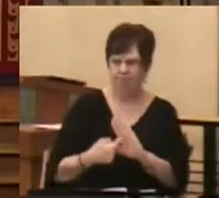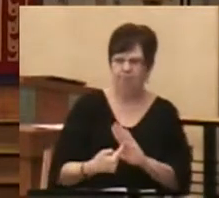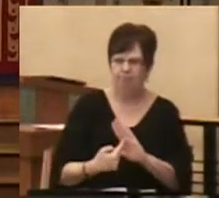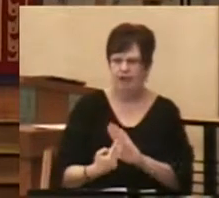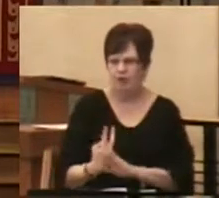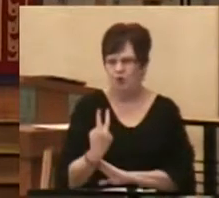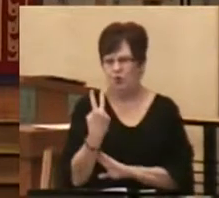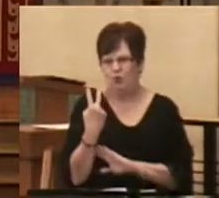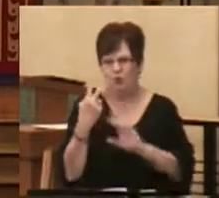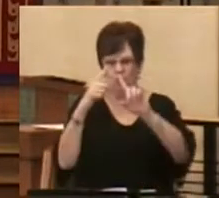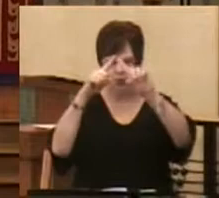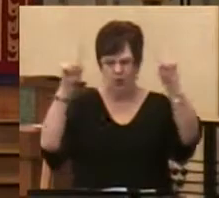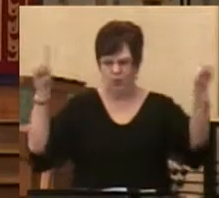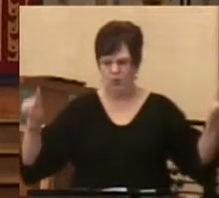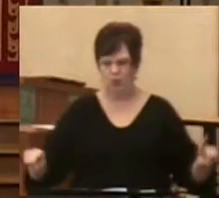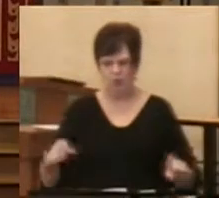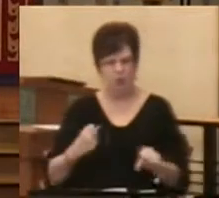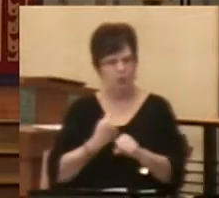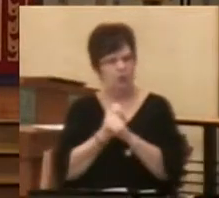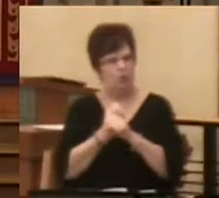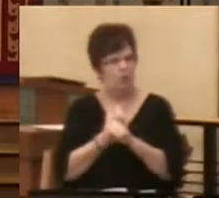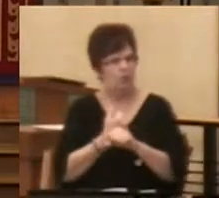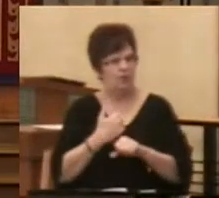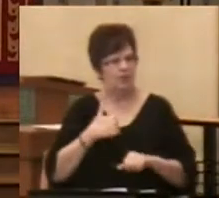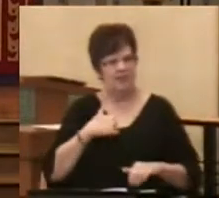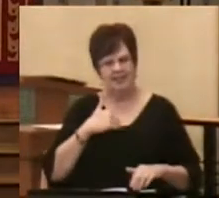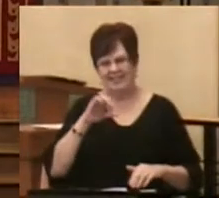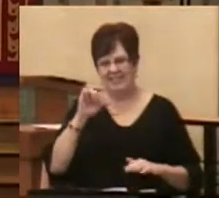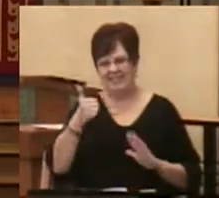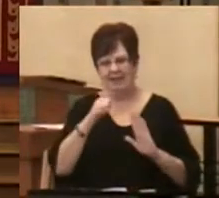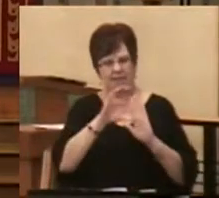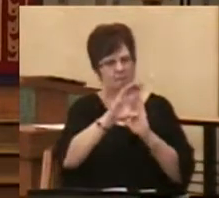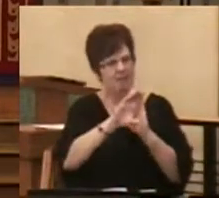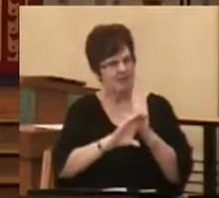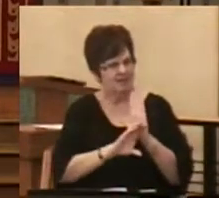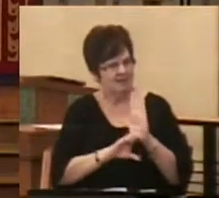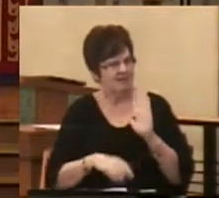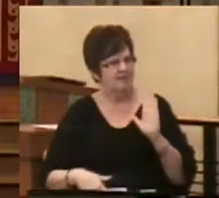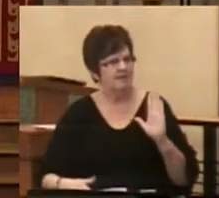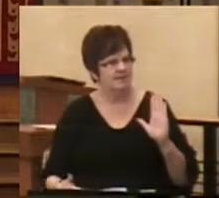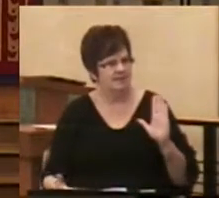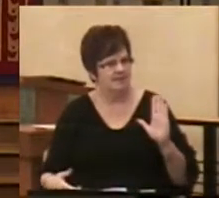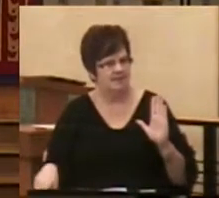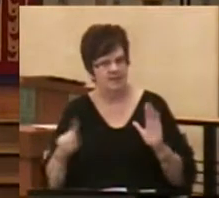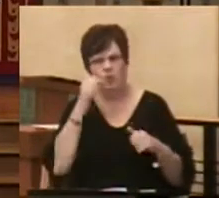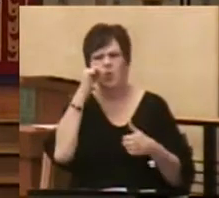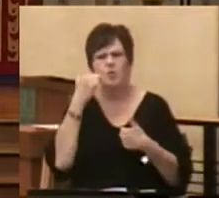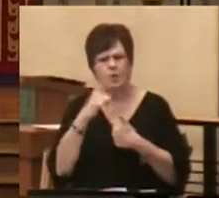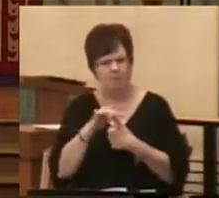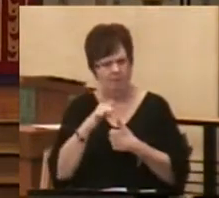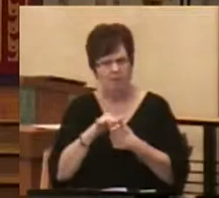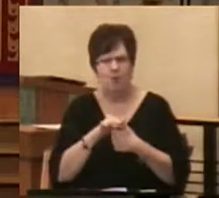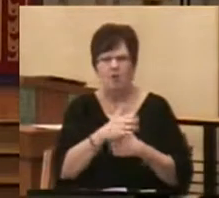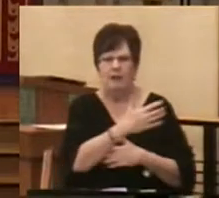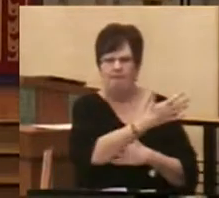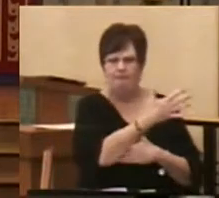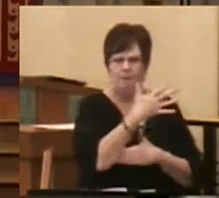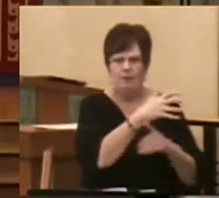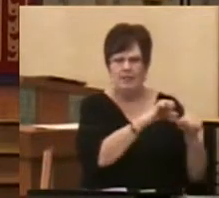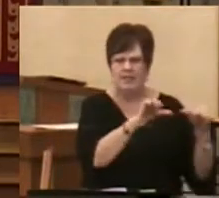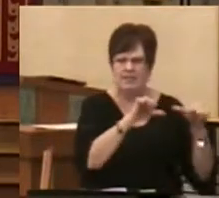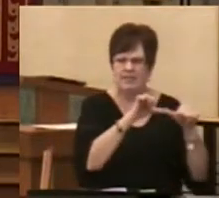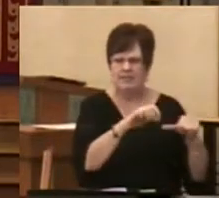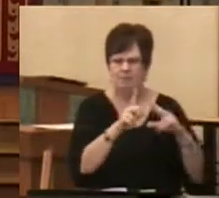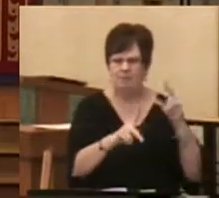two stone tablets containing the Ten Commandments. You will remember in the wilderness the people of Israel